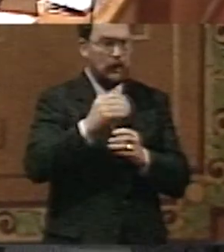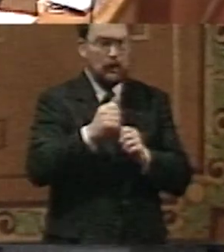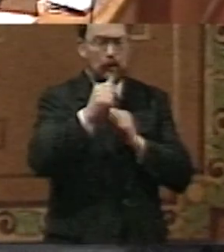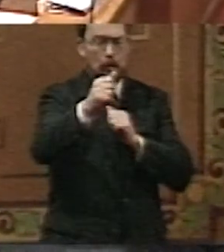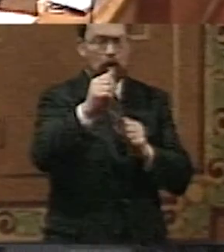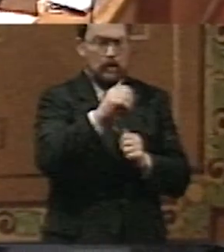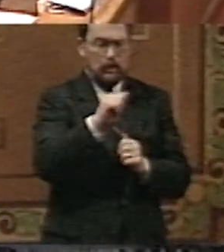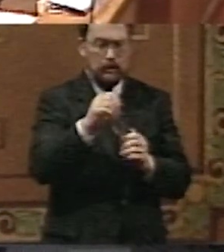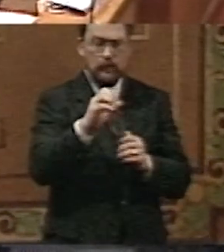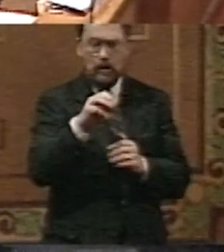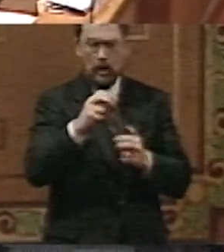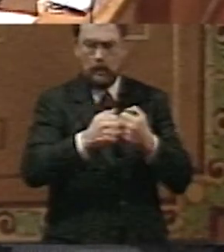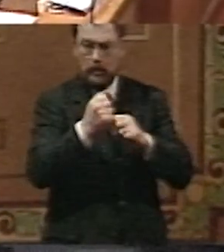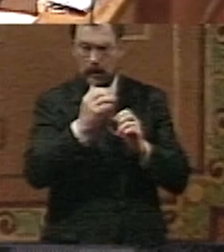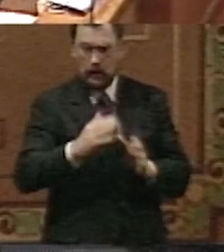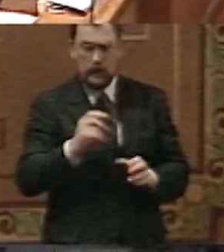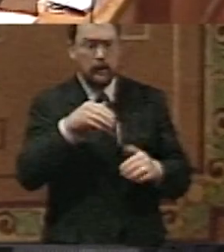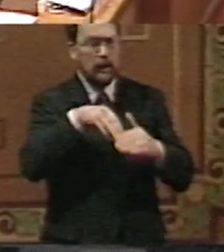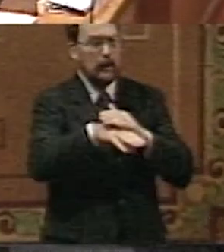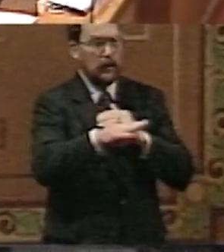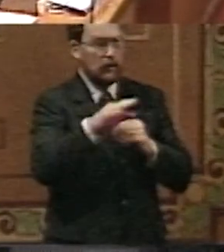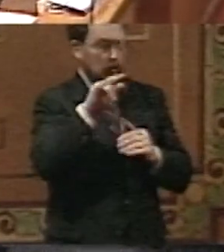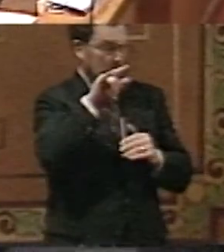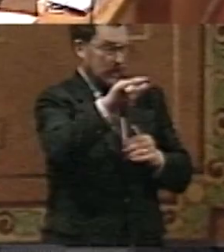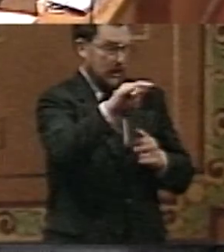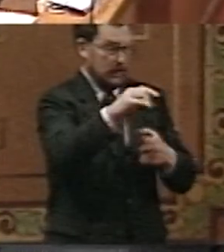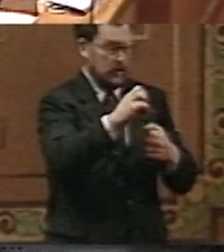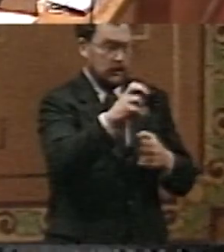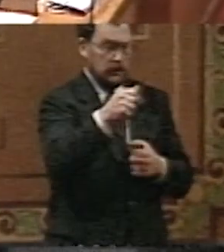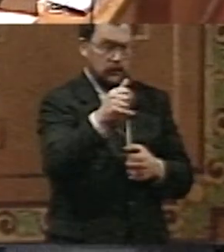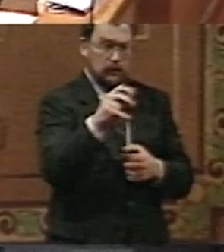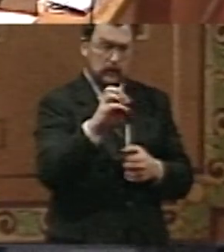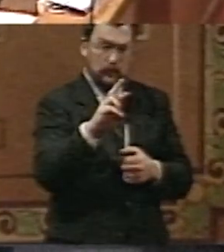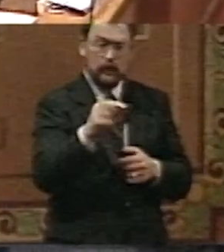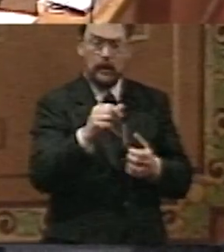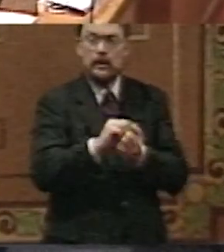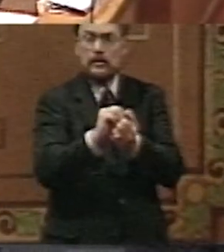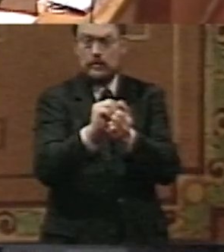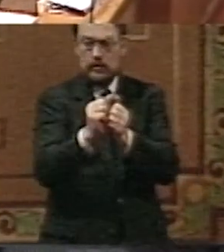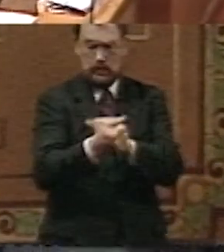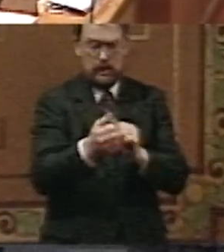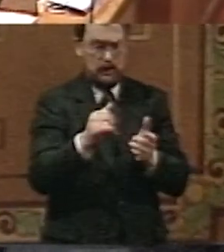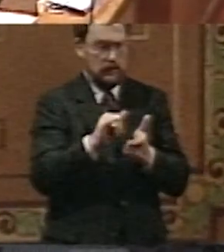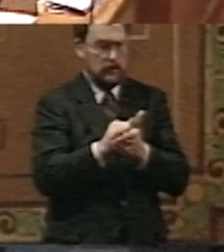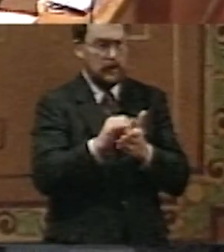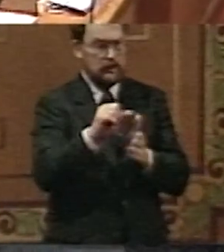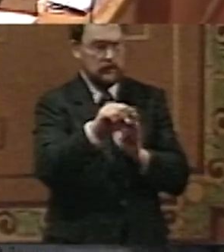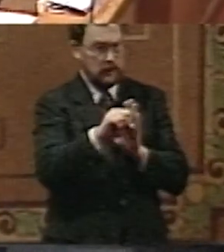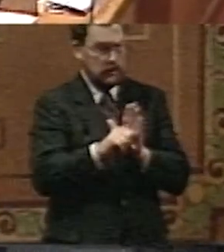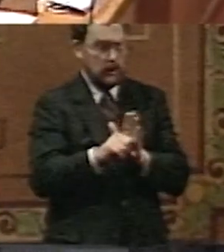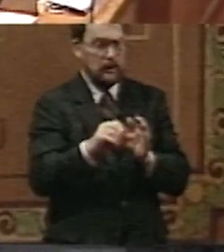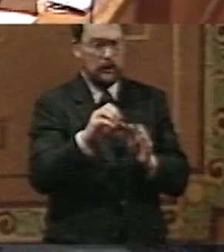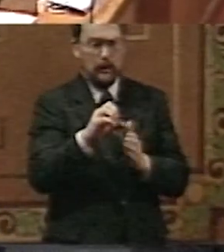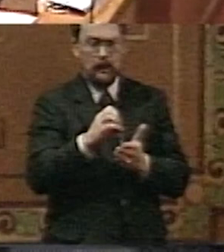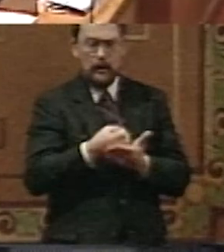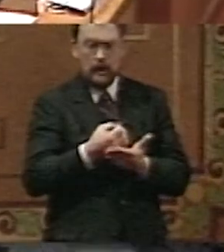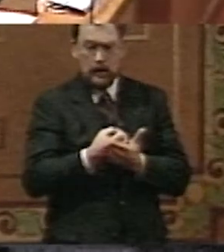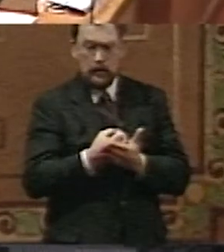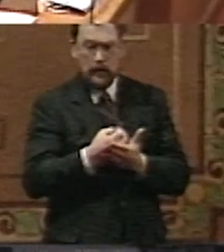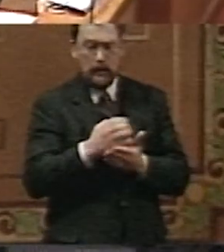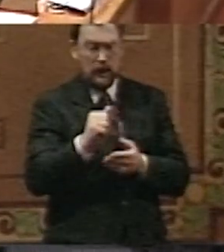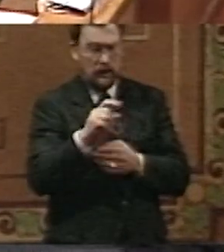that they needed to get into the applied engineering business, and they have done it. And it has had a profound effect on their activities.